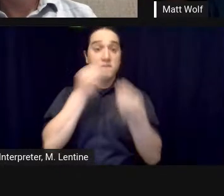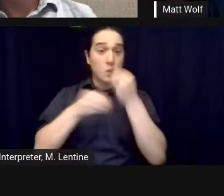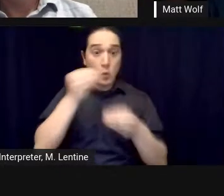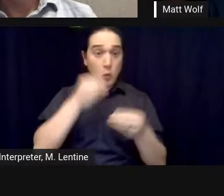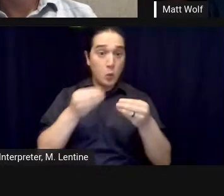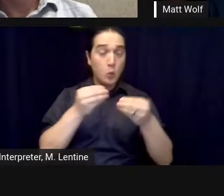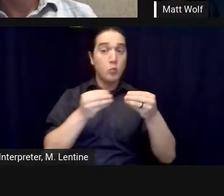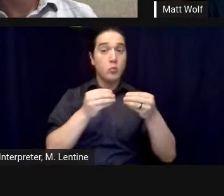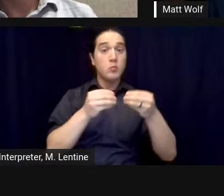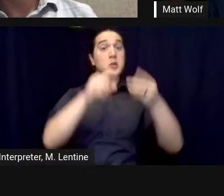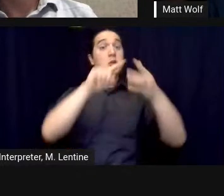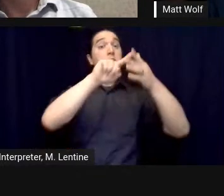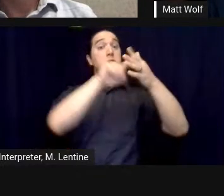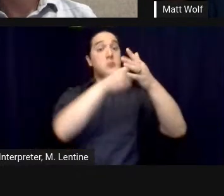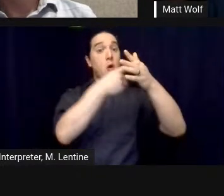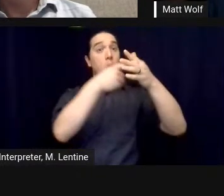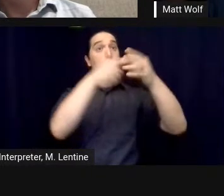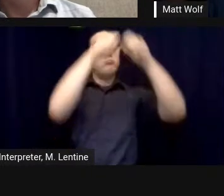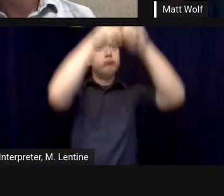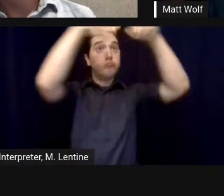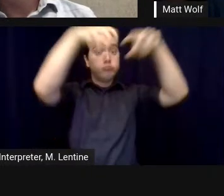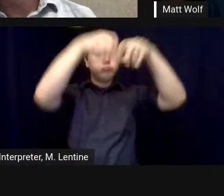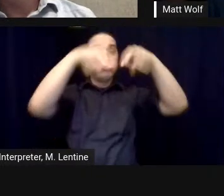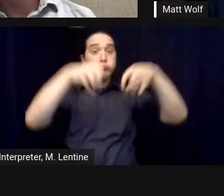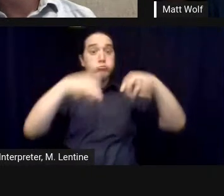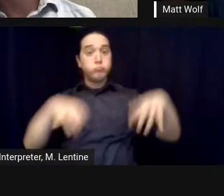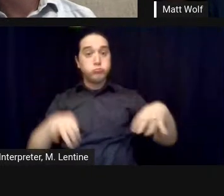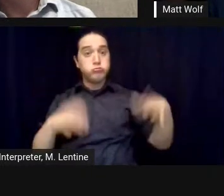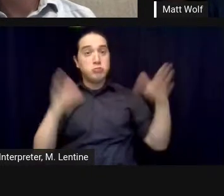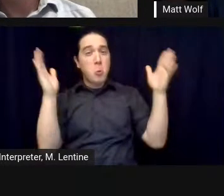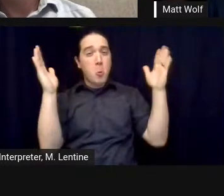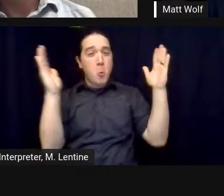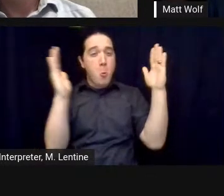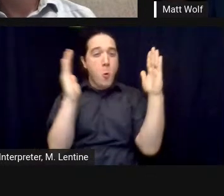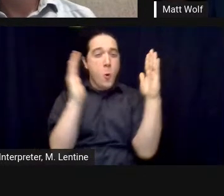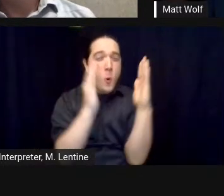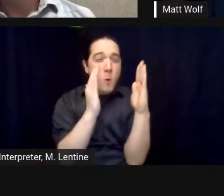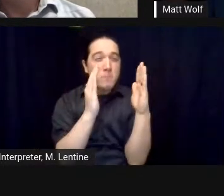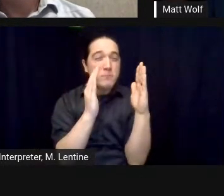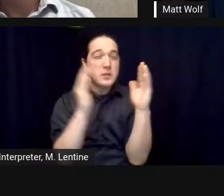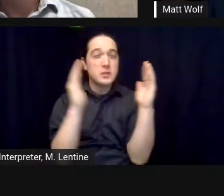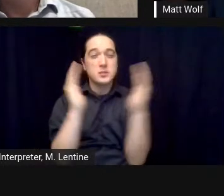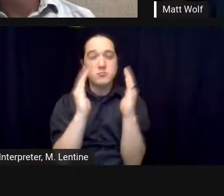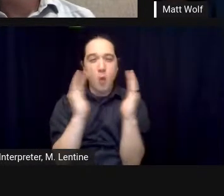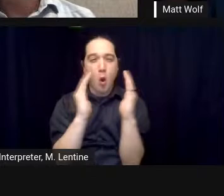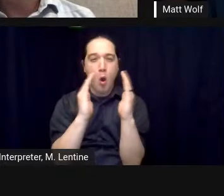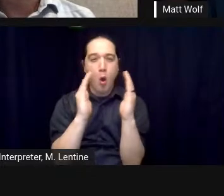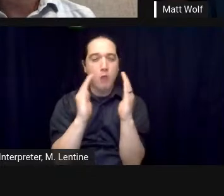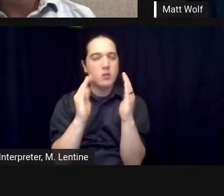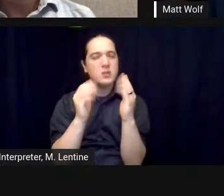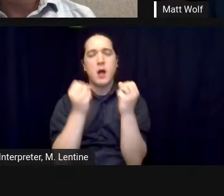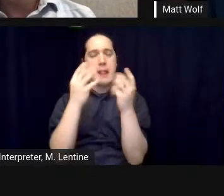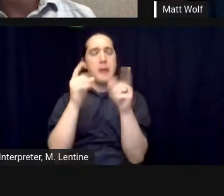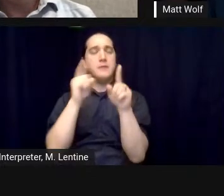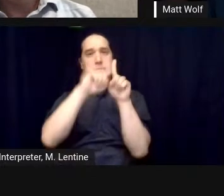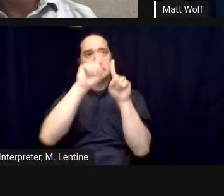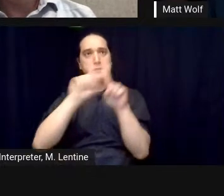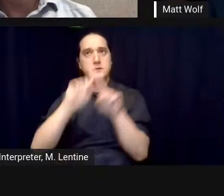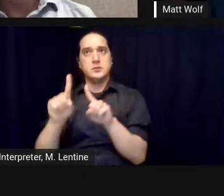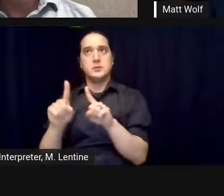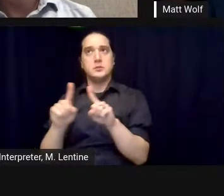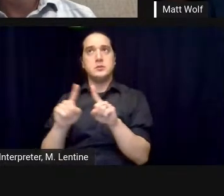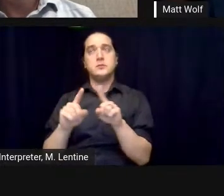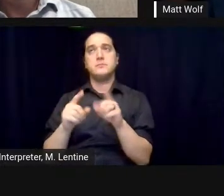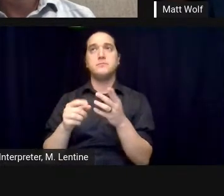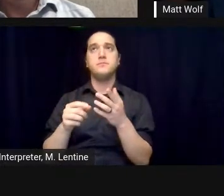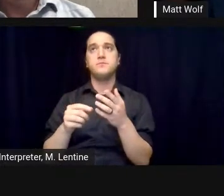that were brought inside so there's all sorts of really fascinating details that we could have gone into but we had to make tough choices and i think